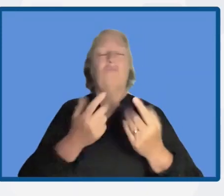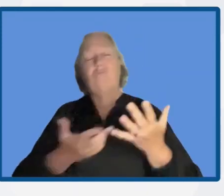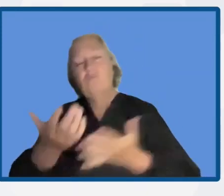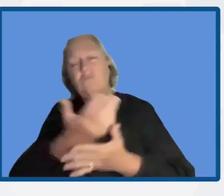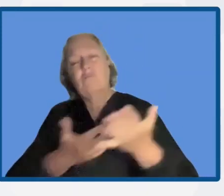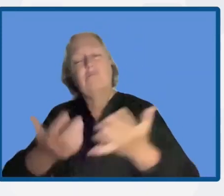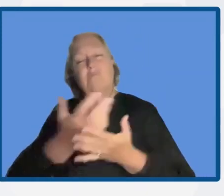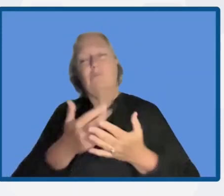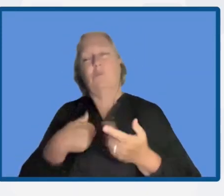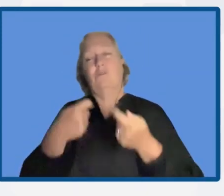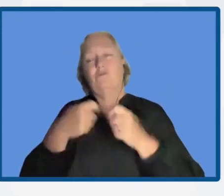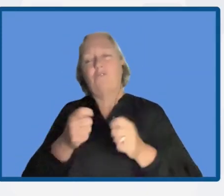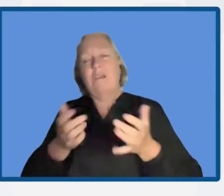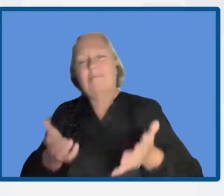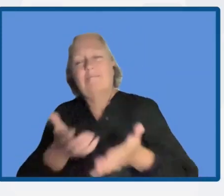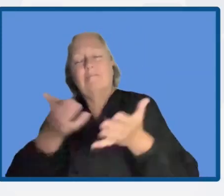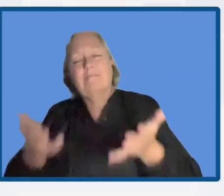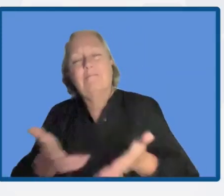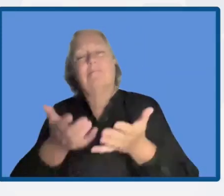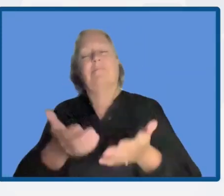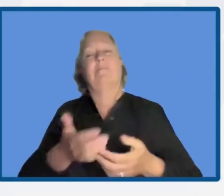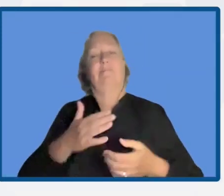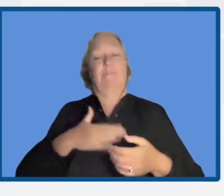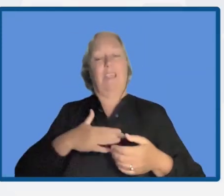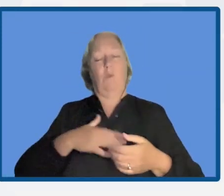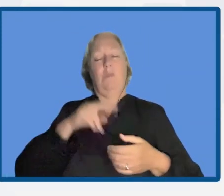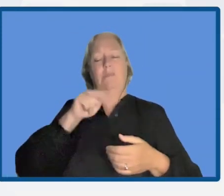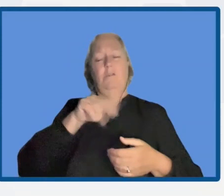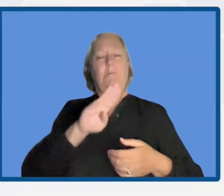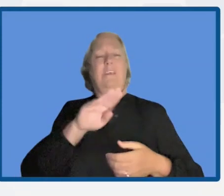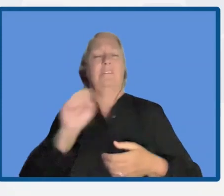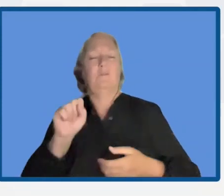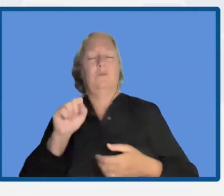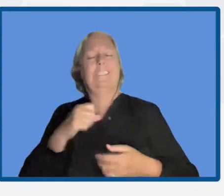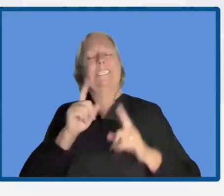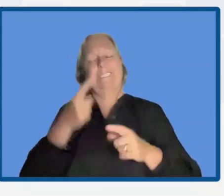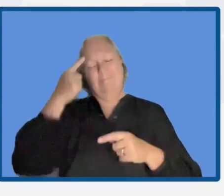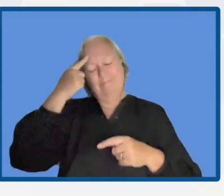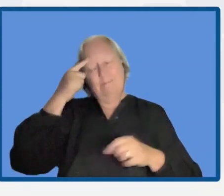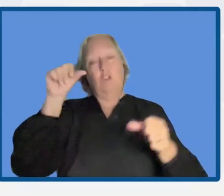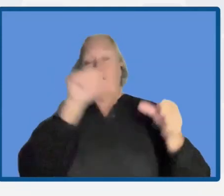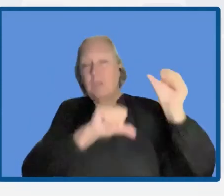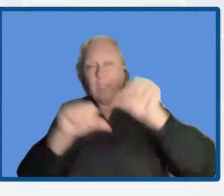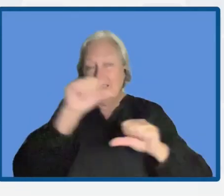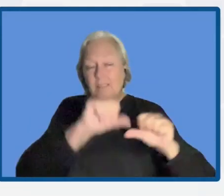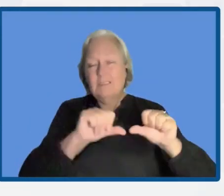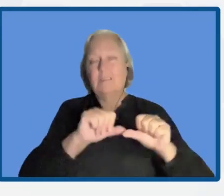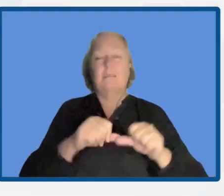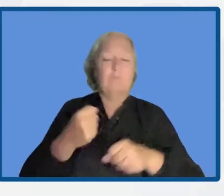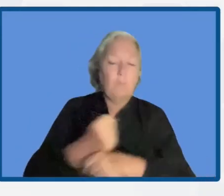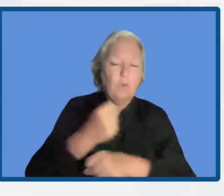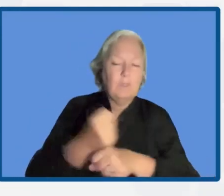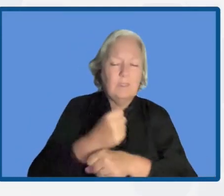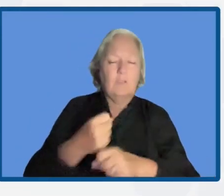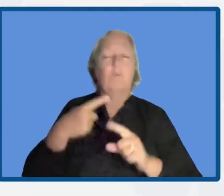to promote nature-based solutions, always taking into account science, practice, and all the other